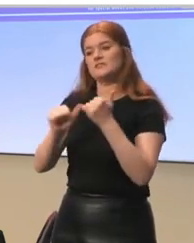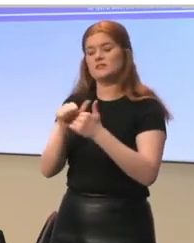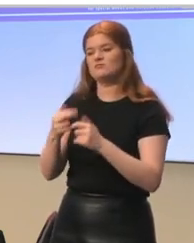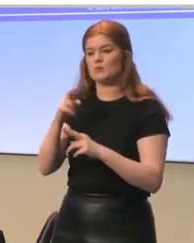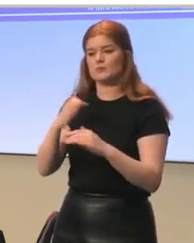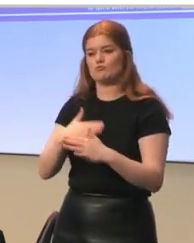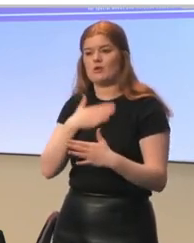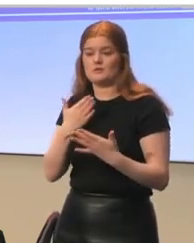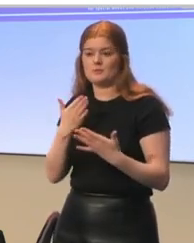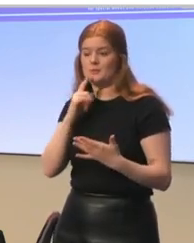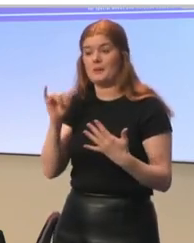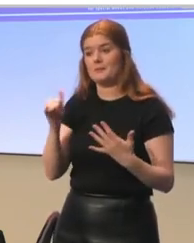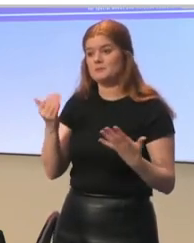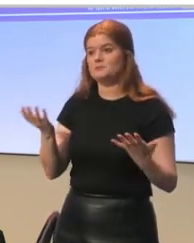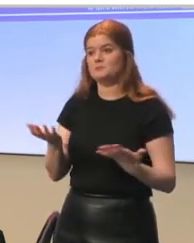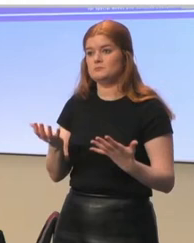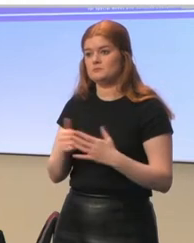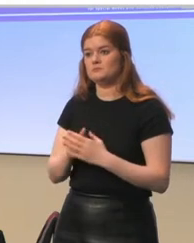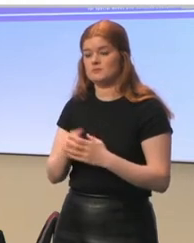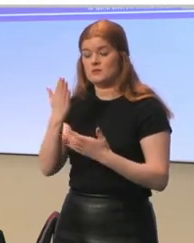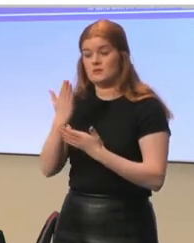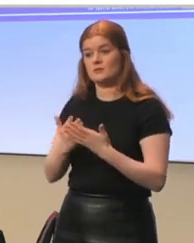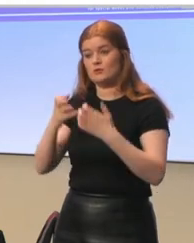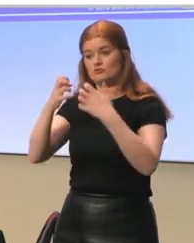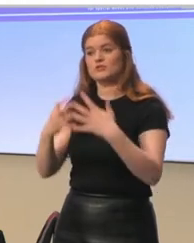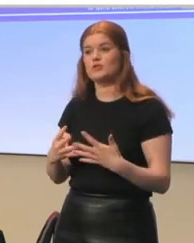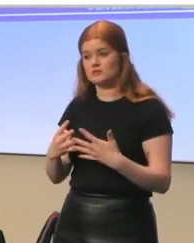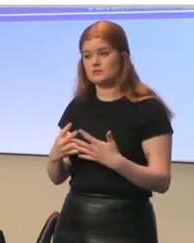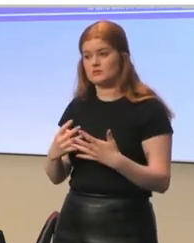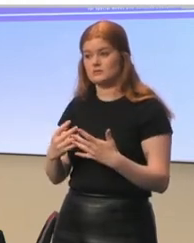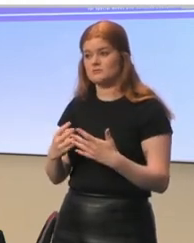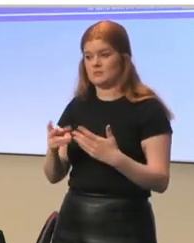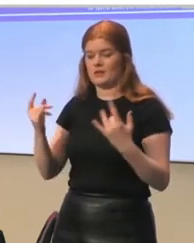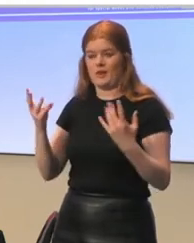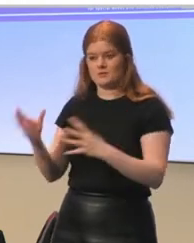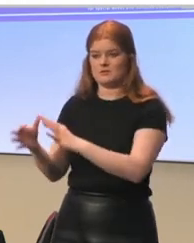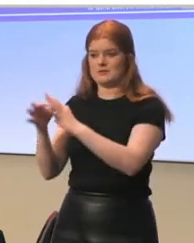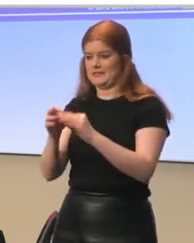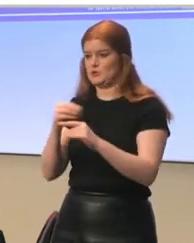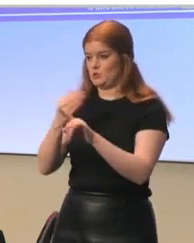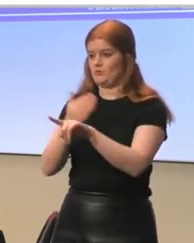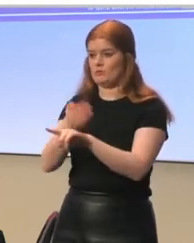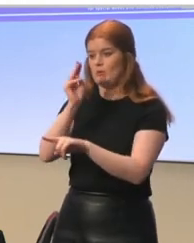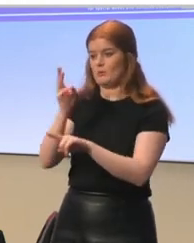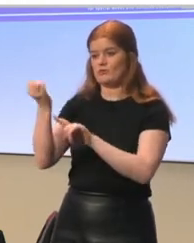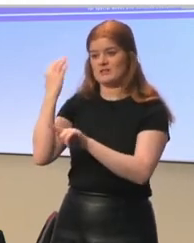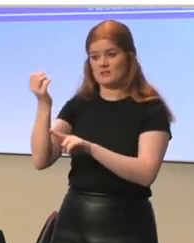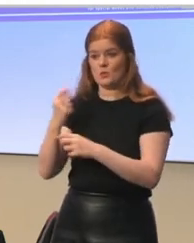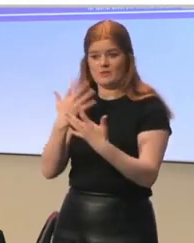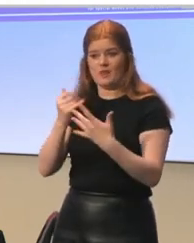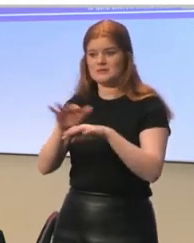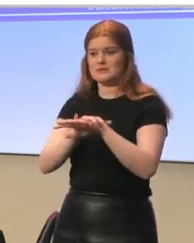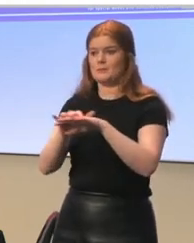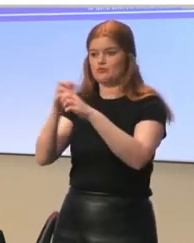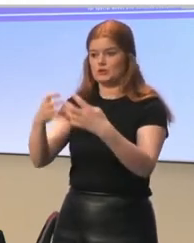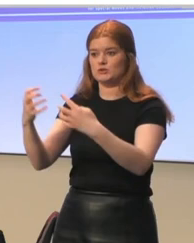not surprising, maybe, that our results are a lot interrelated to the former presentation. We have really lots of similar